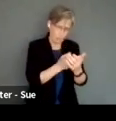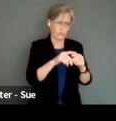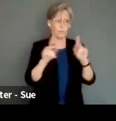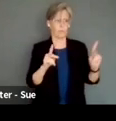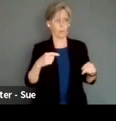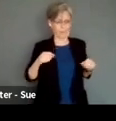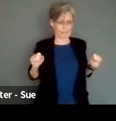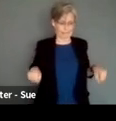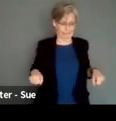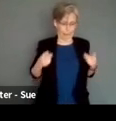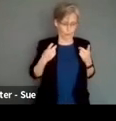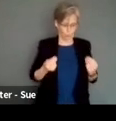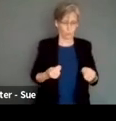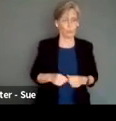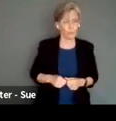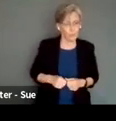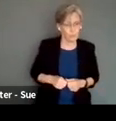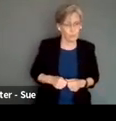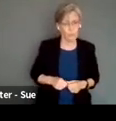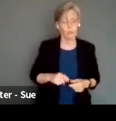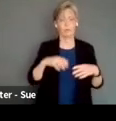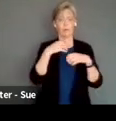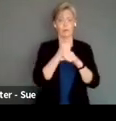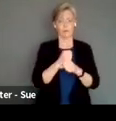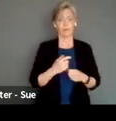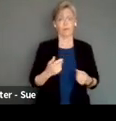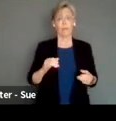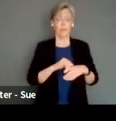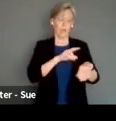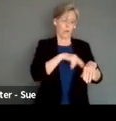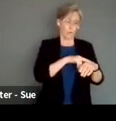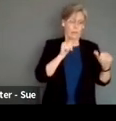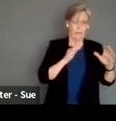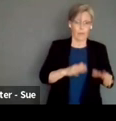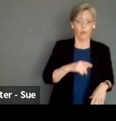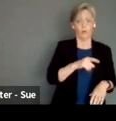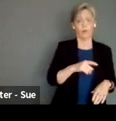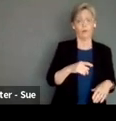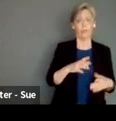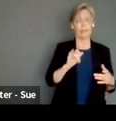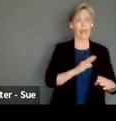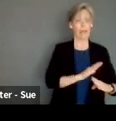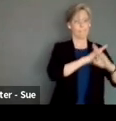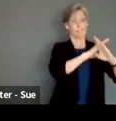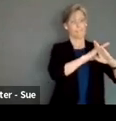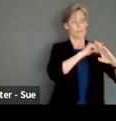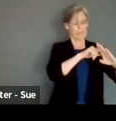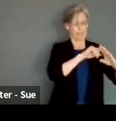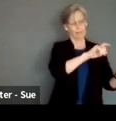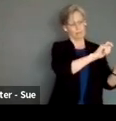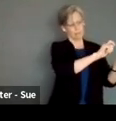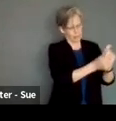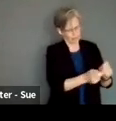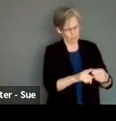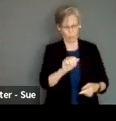we are capable. But so again, to summarize impairment in normalized theatre, we adapt the impairment to the art form, so that we